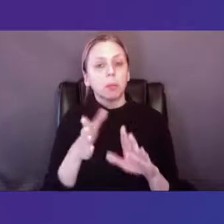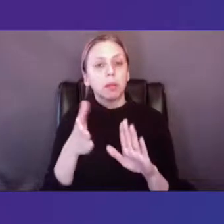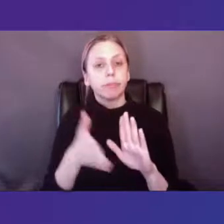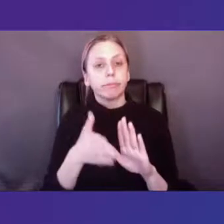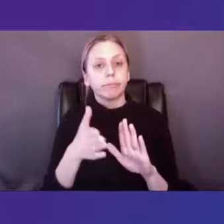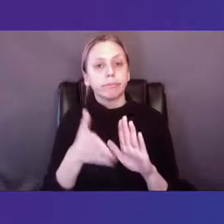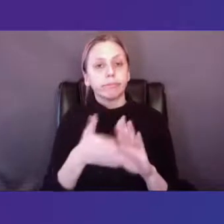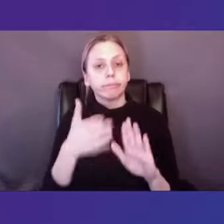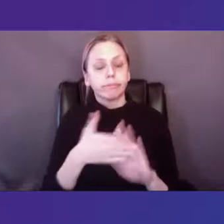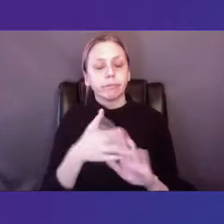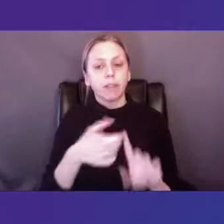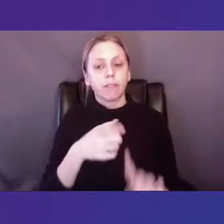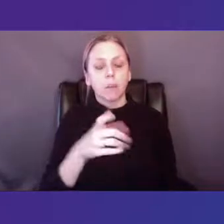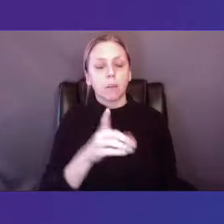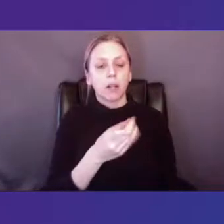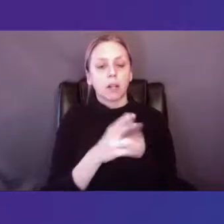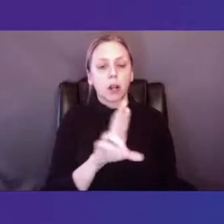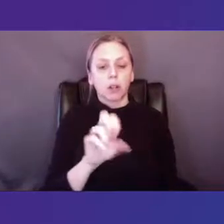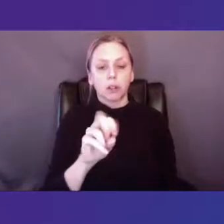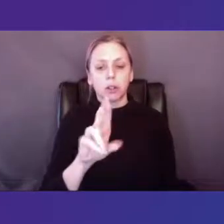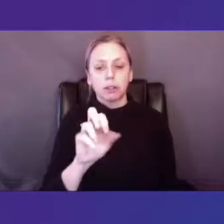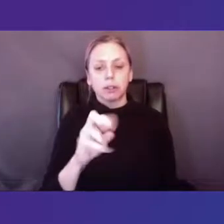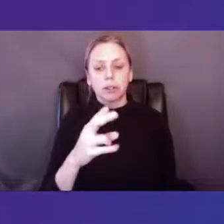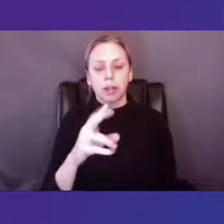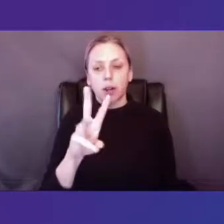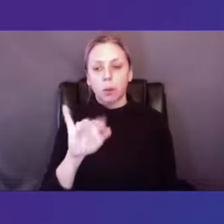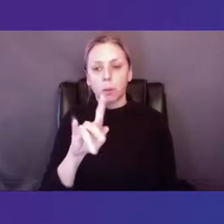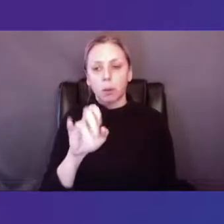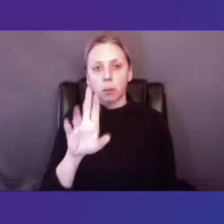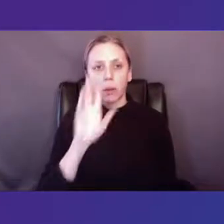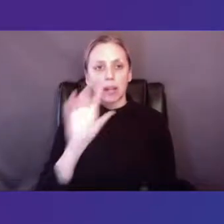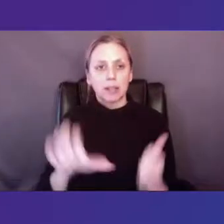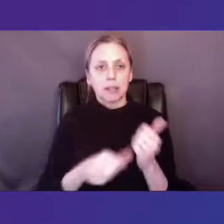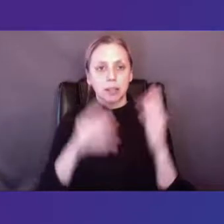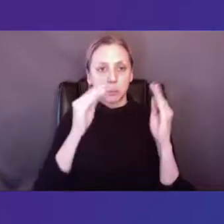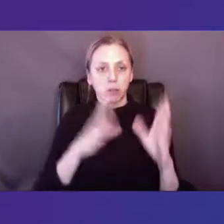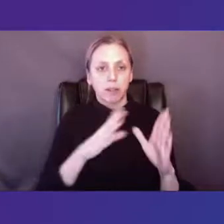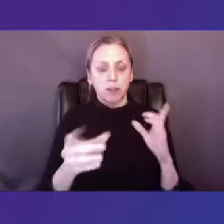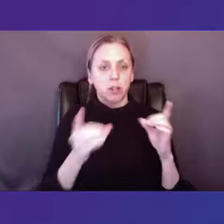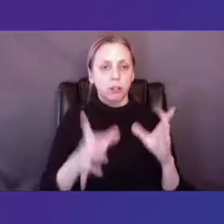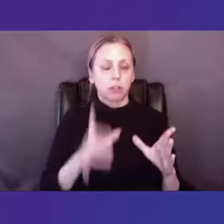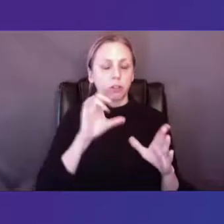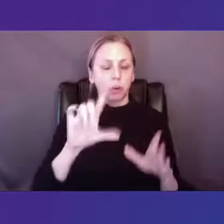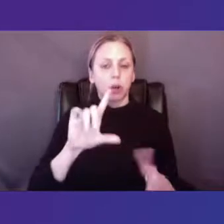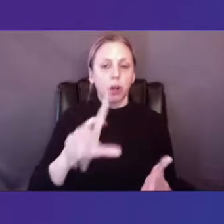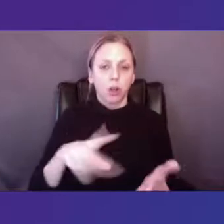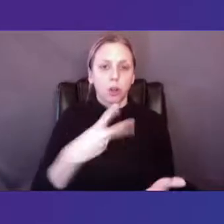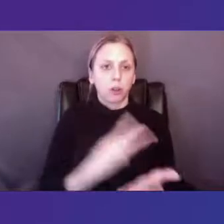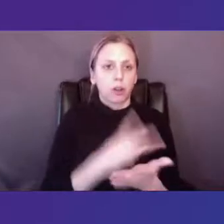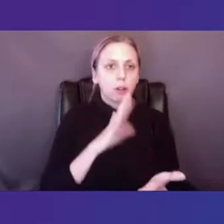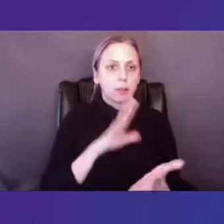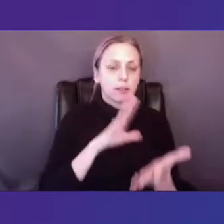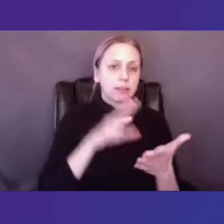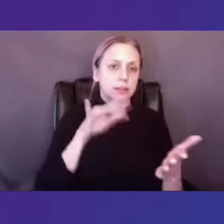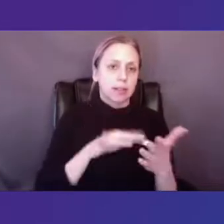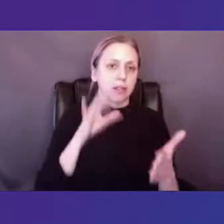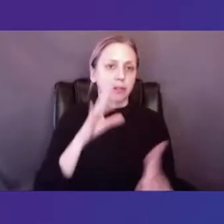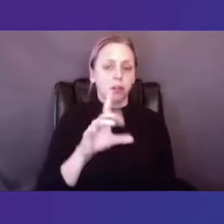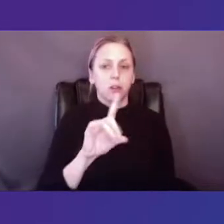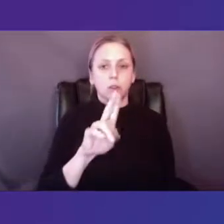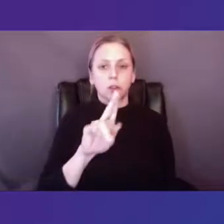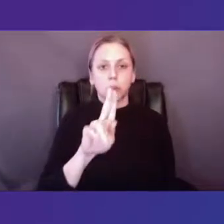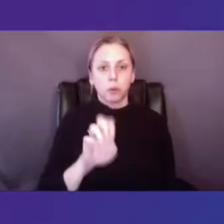Dr. Sarah Wilber, Assistant Professor and Director of Graduate Studies at Duke University's Dance Program.